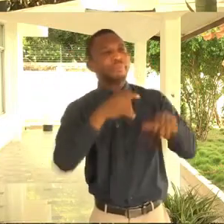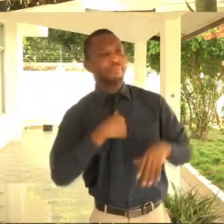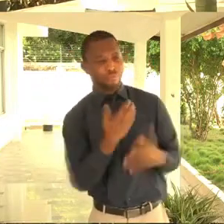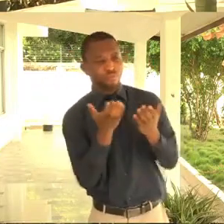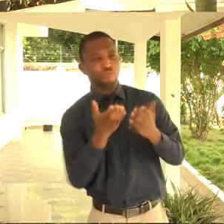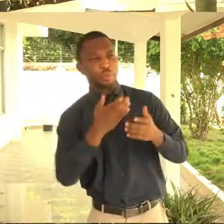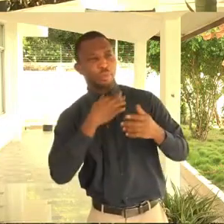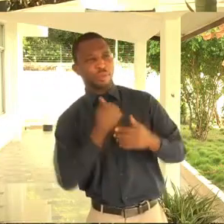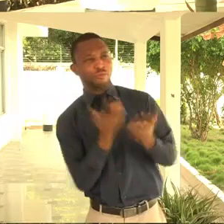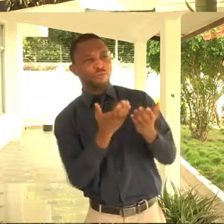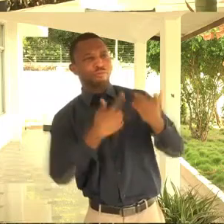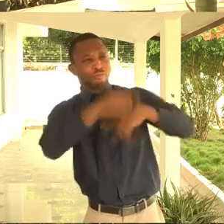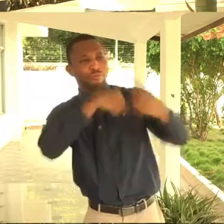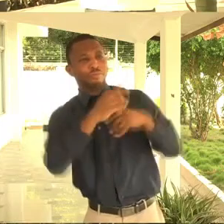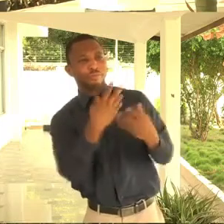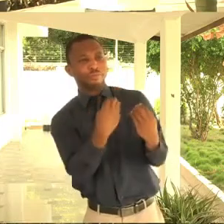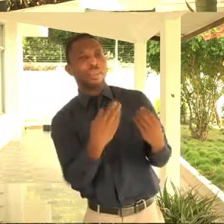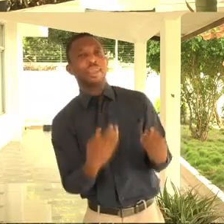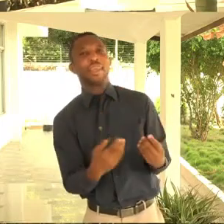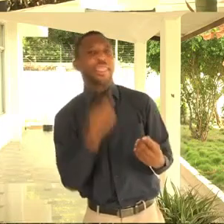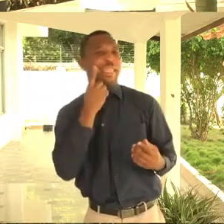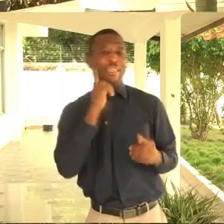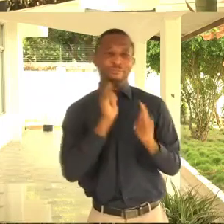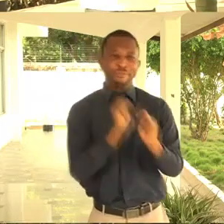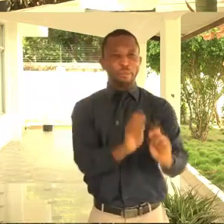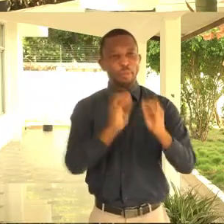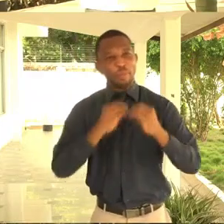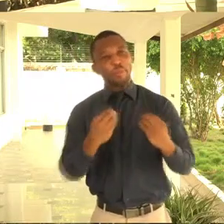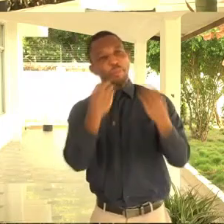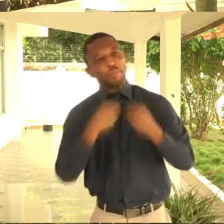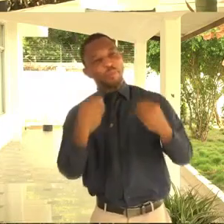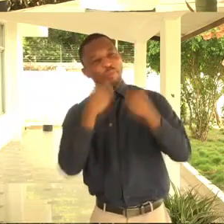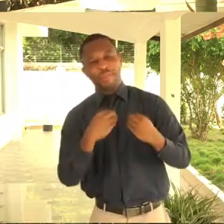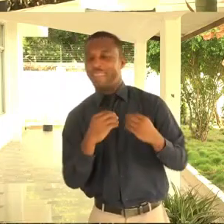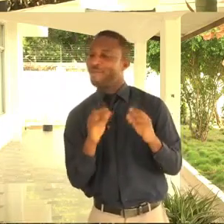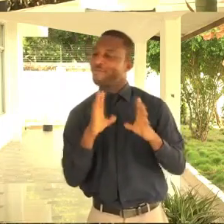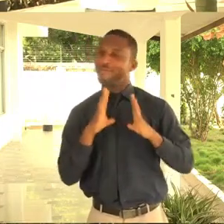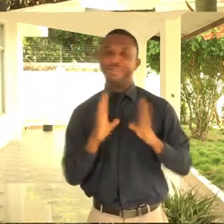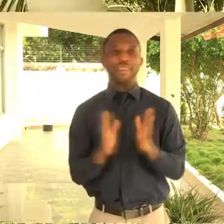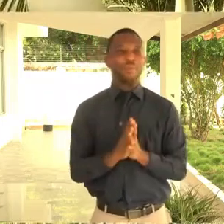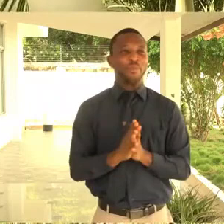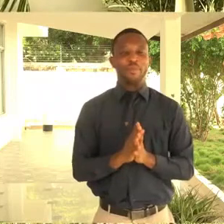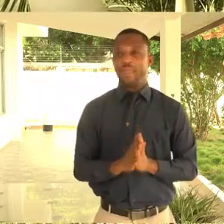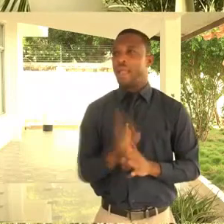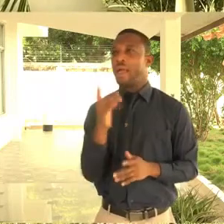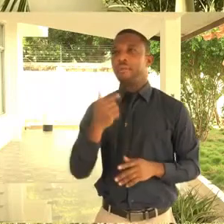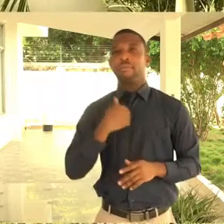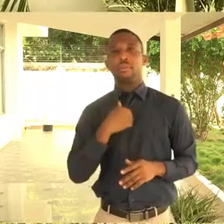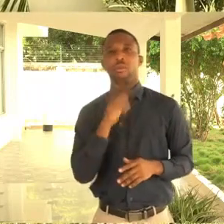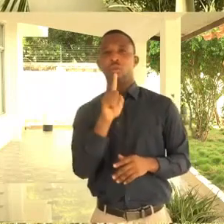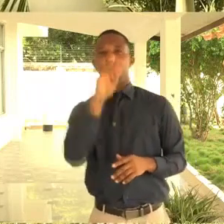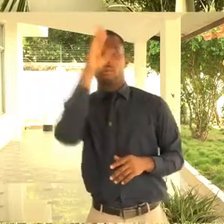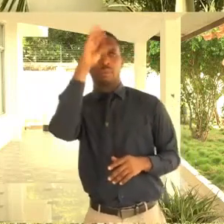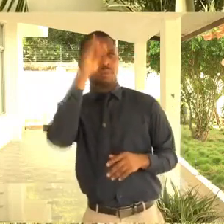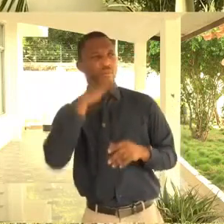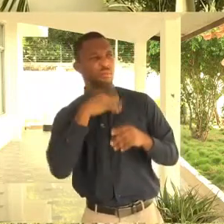Association of the Deaf, with NAD. And then I took it from there. Well, there was this guy in my neighborhood.